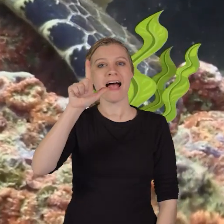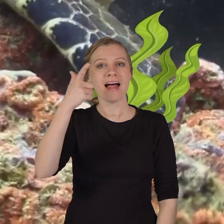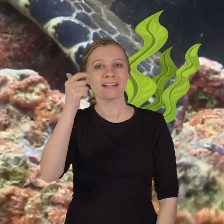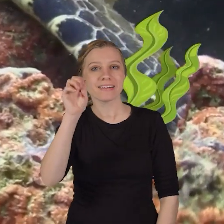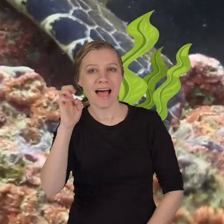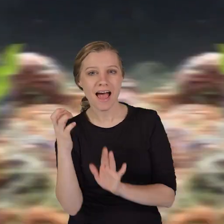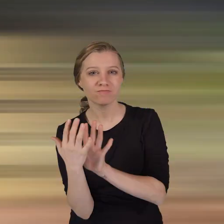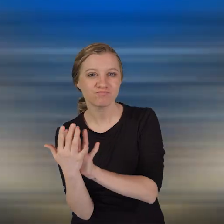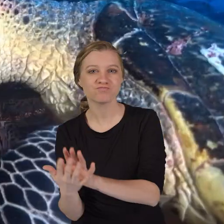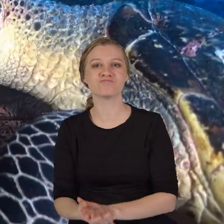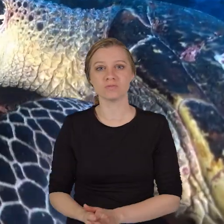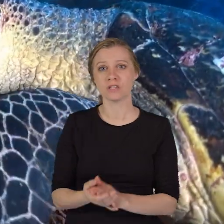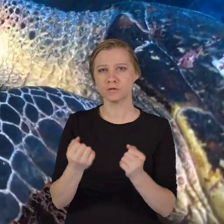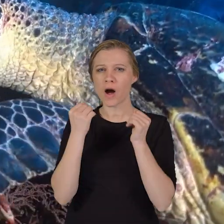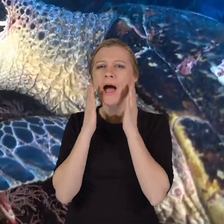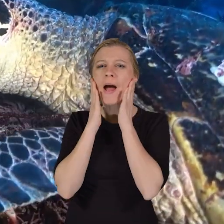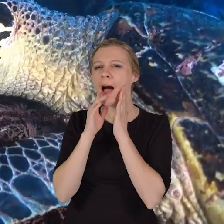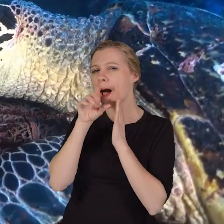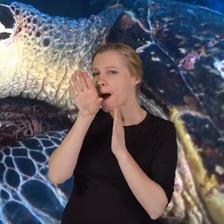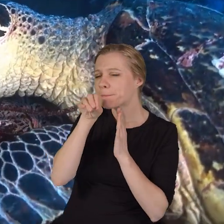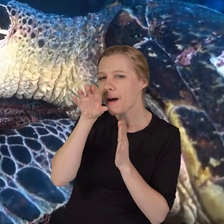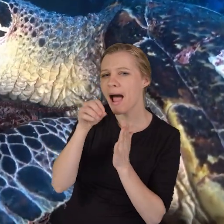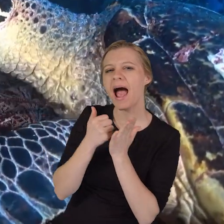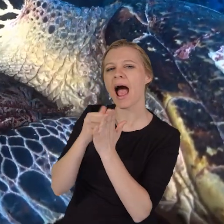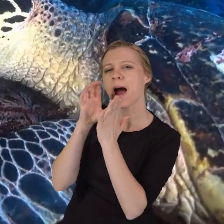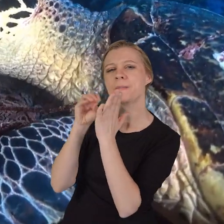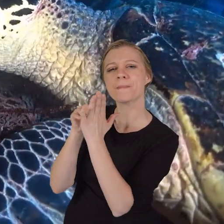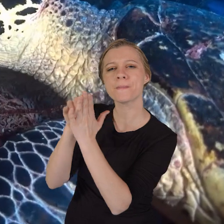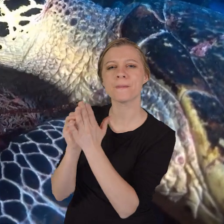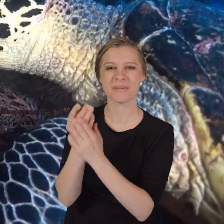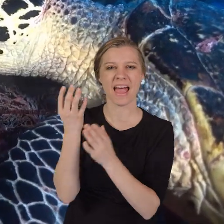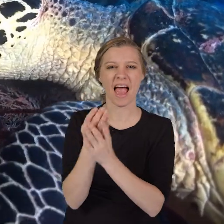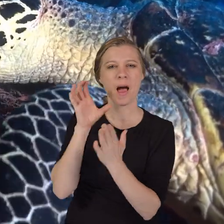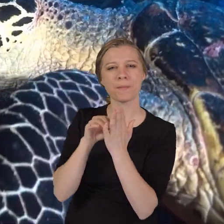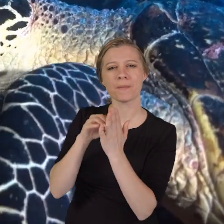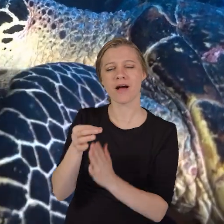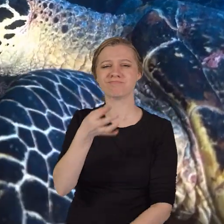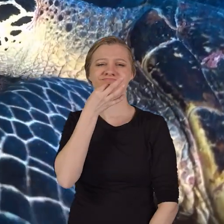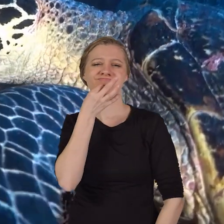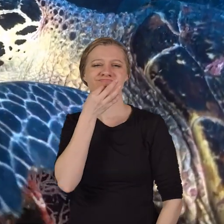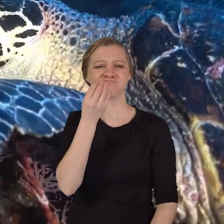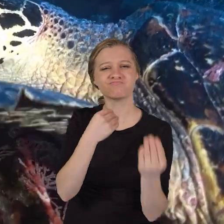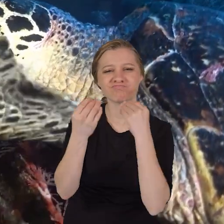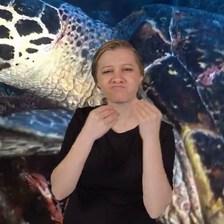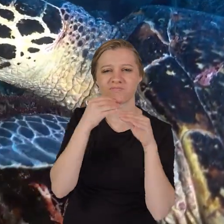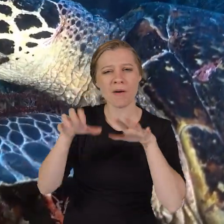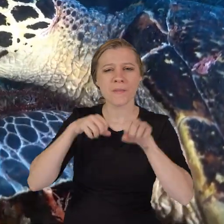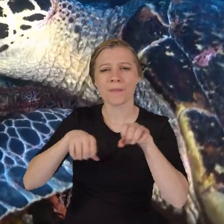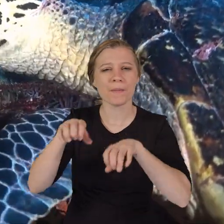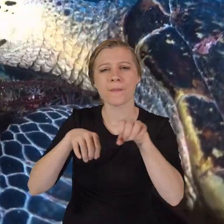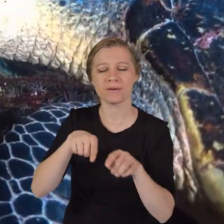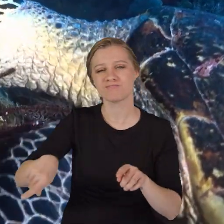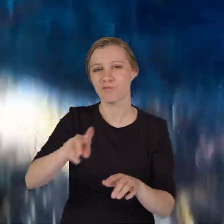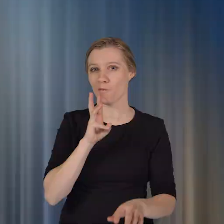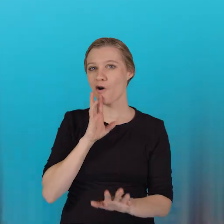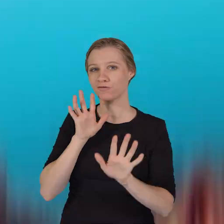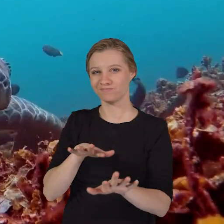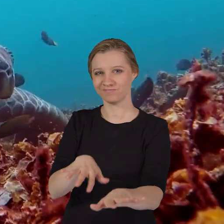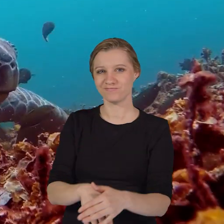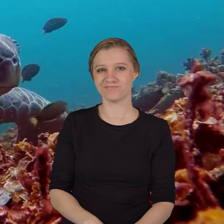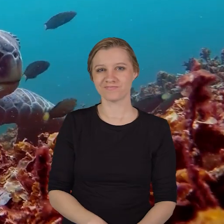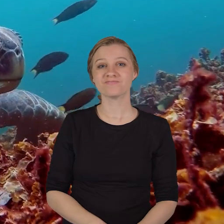and algae. Their strong beaks help them nip at the plants, making them efficient grazers in marine habitats.